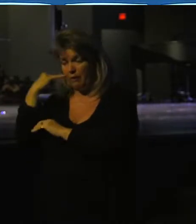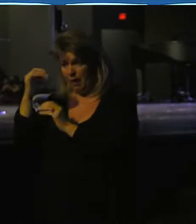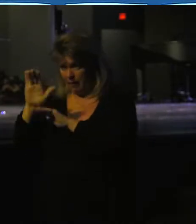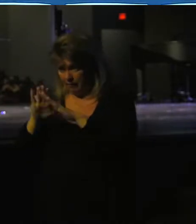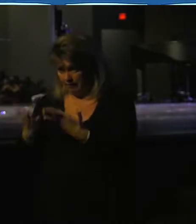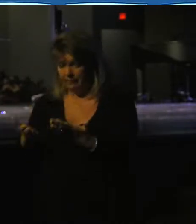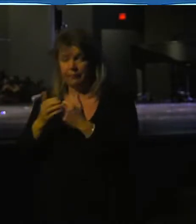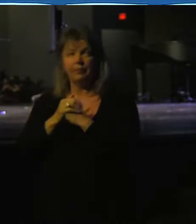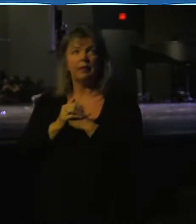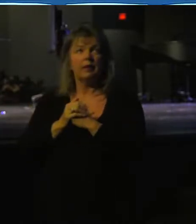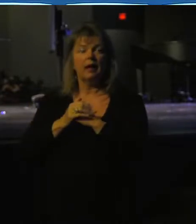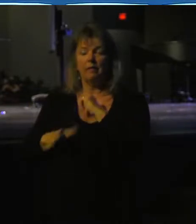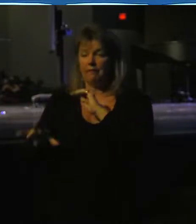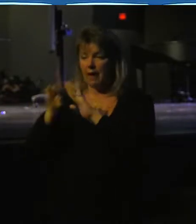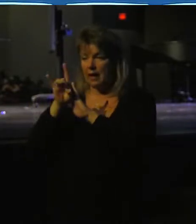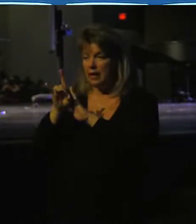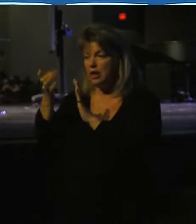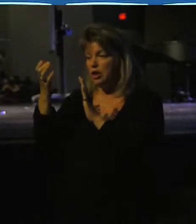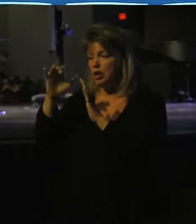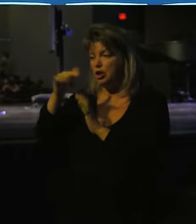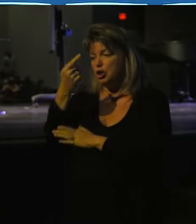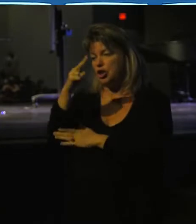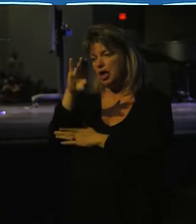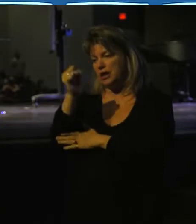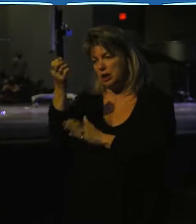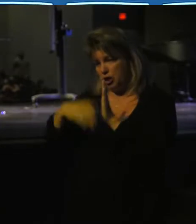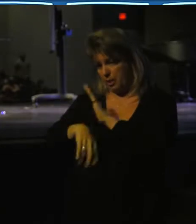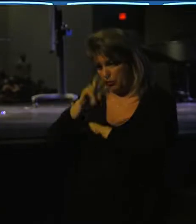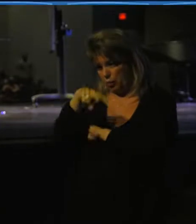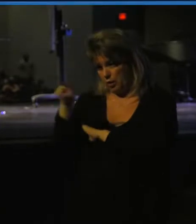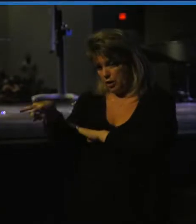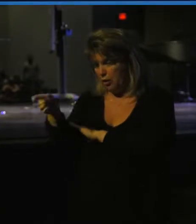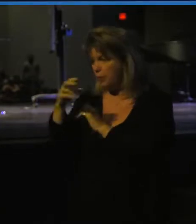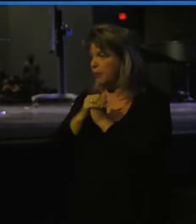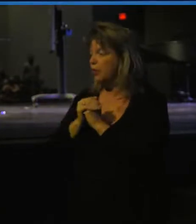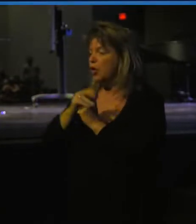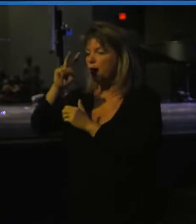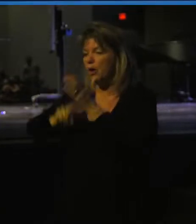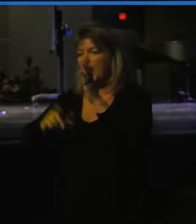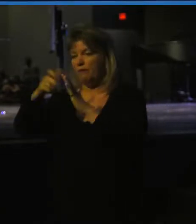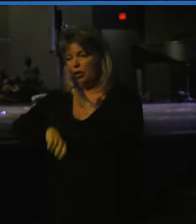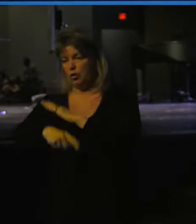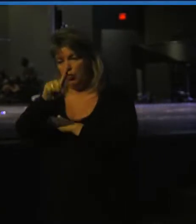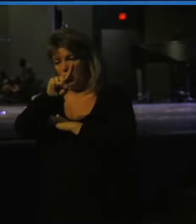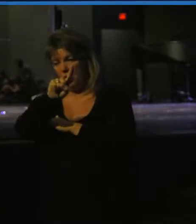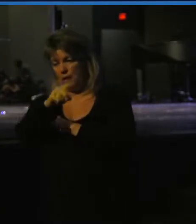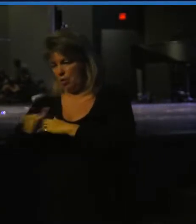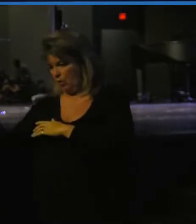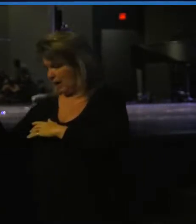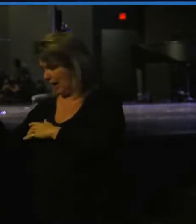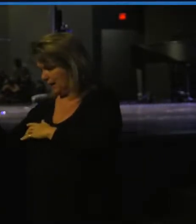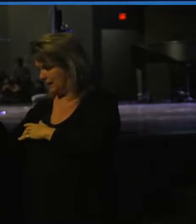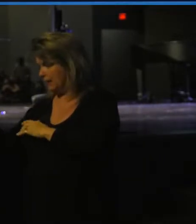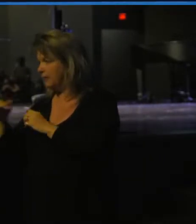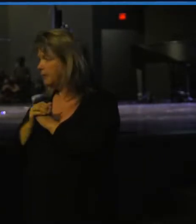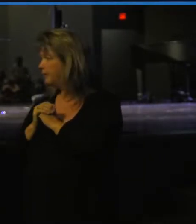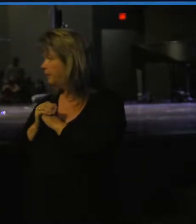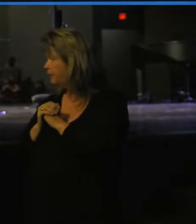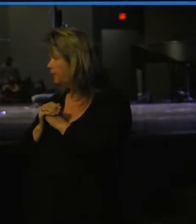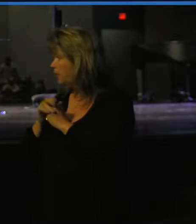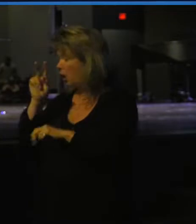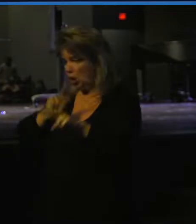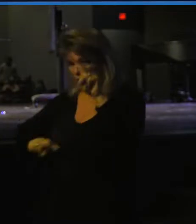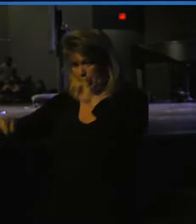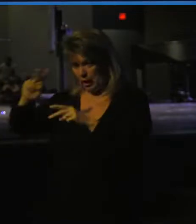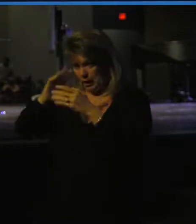of God's word, please find it and turn to Genesis chapter 22, and we're going to be reading verse 1 through 18. And we're going to be